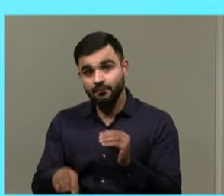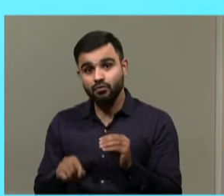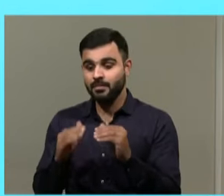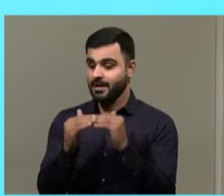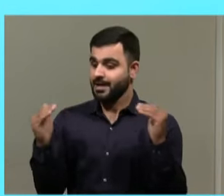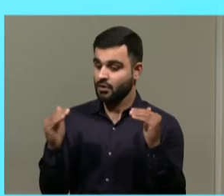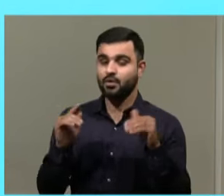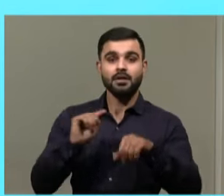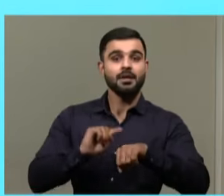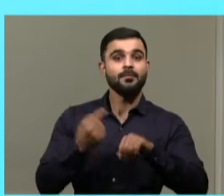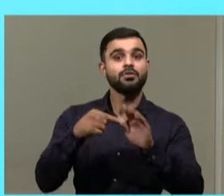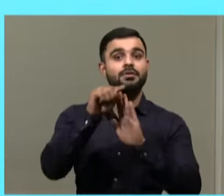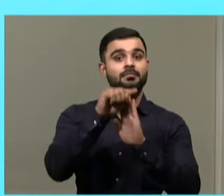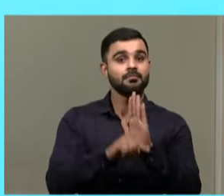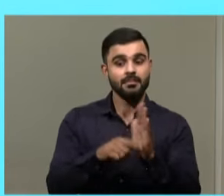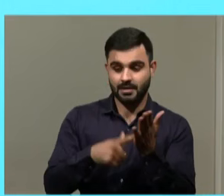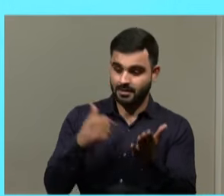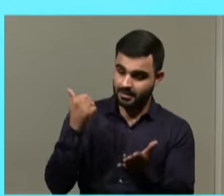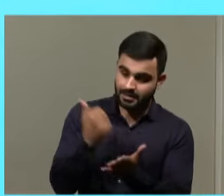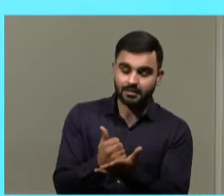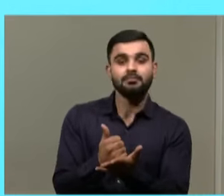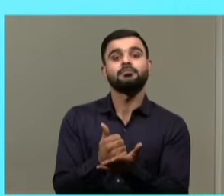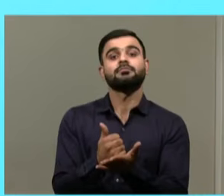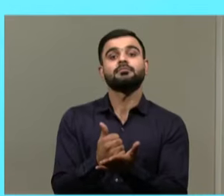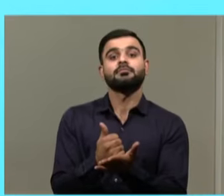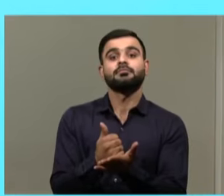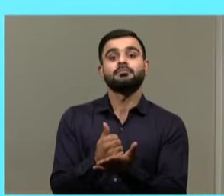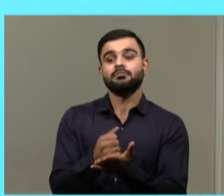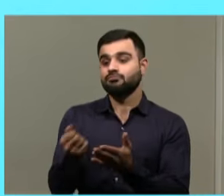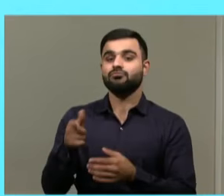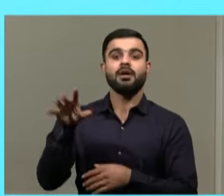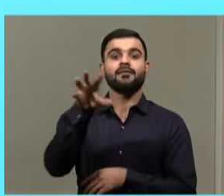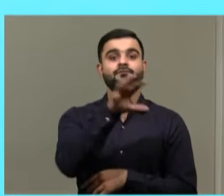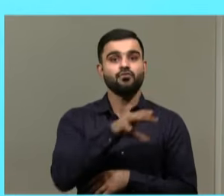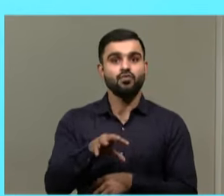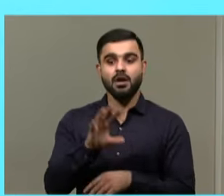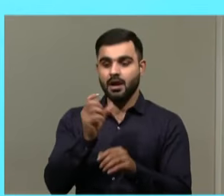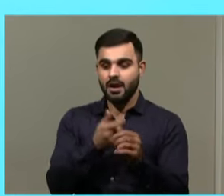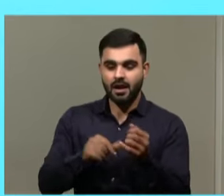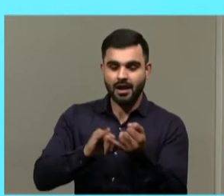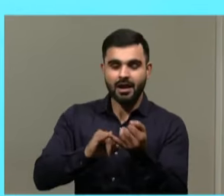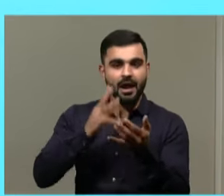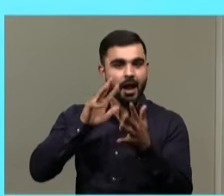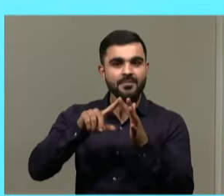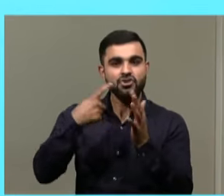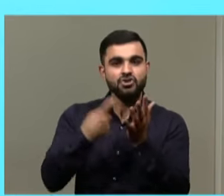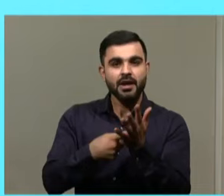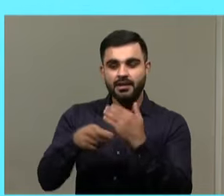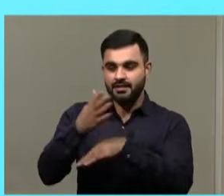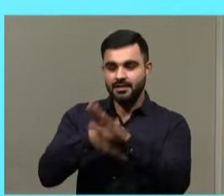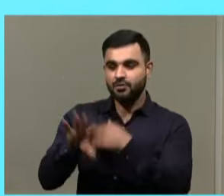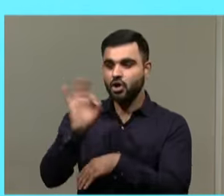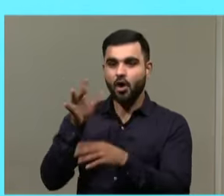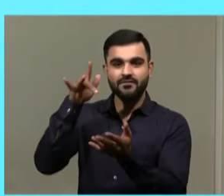equal opportunity policy registered at their state with the Commissioner for Disabilities Office. So, equal